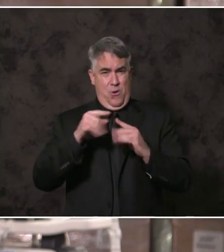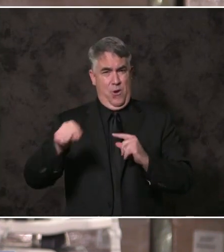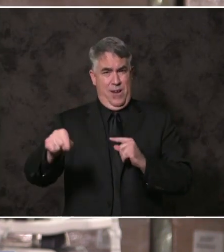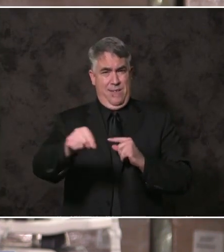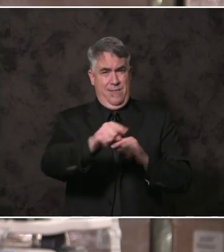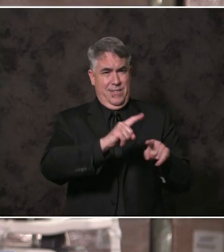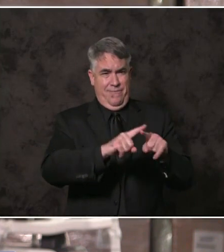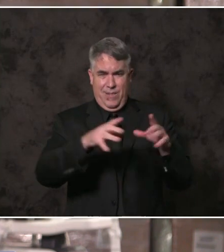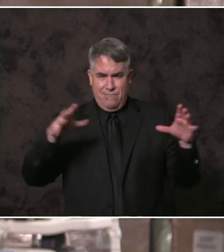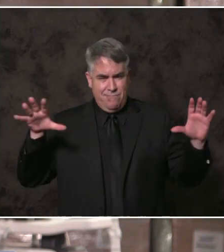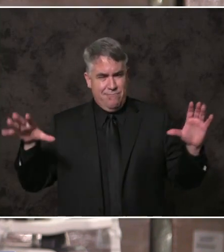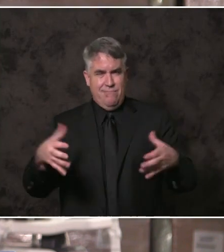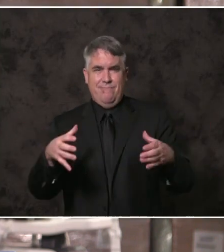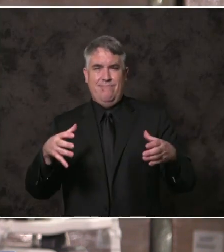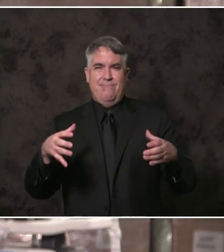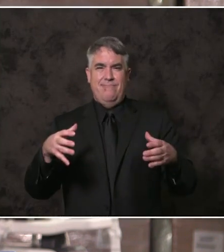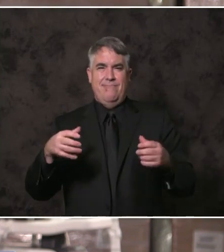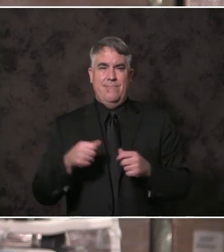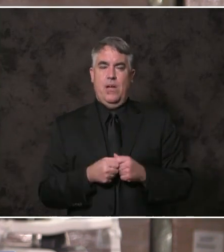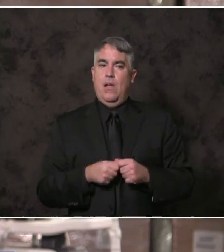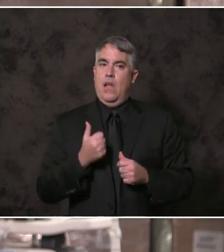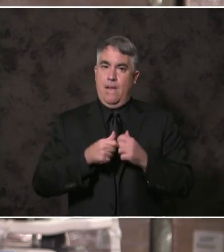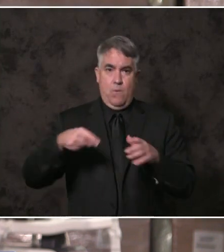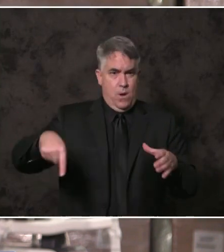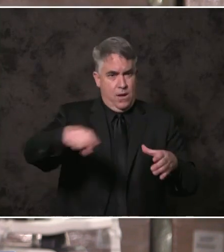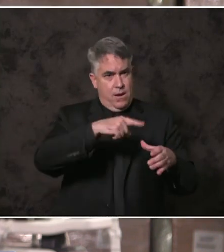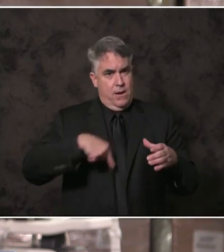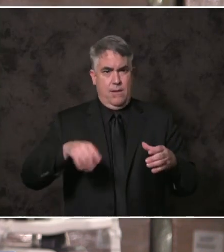with everyone doing their job.